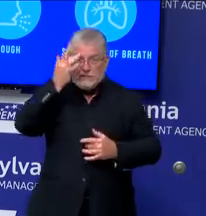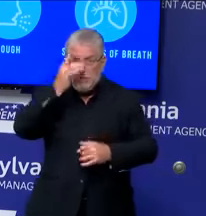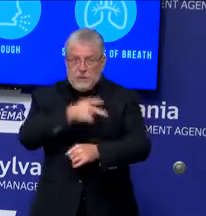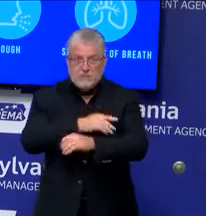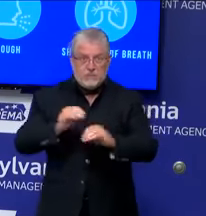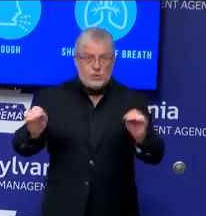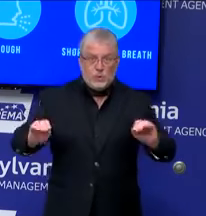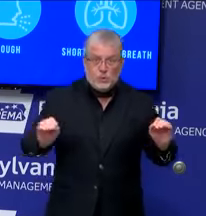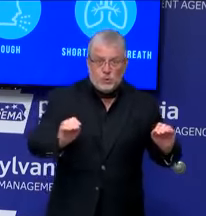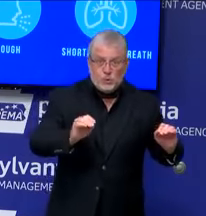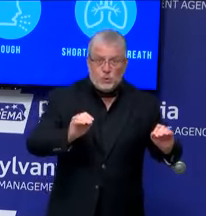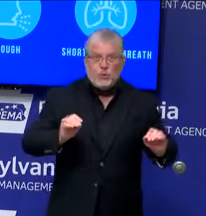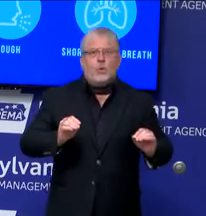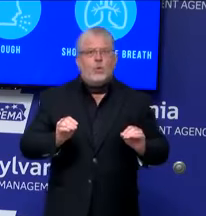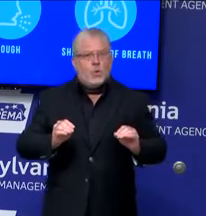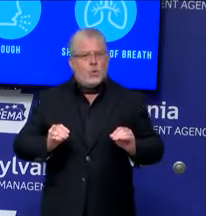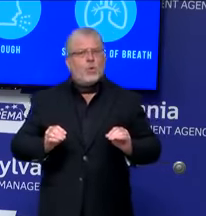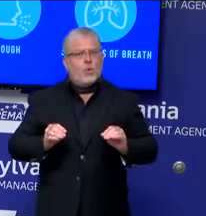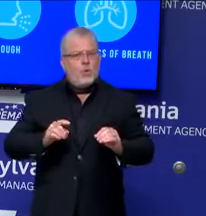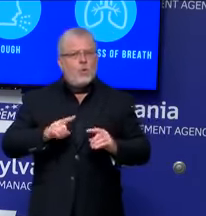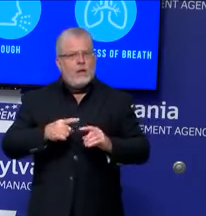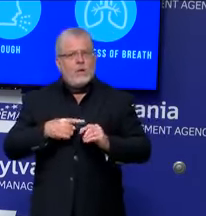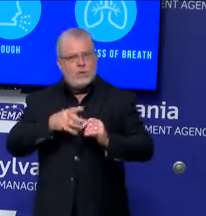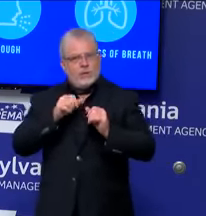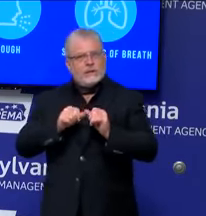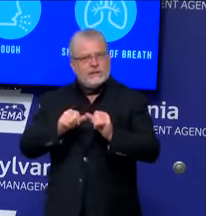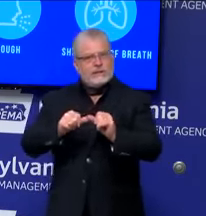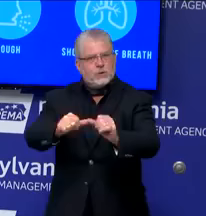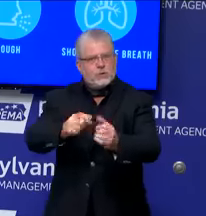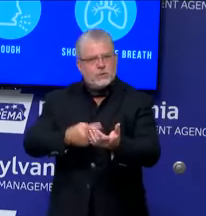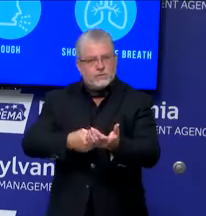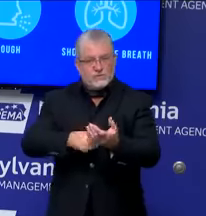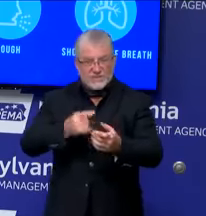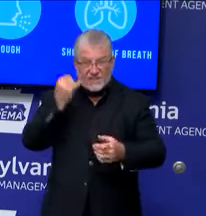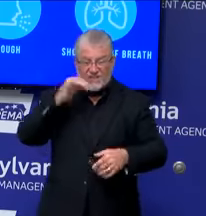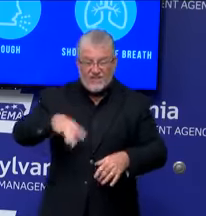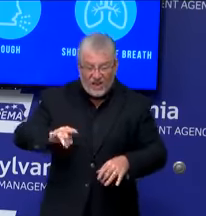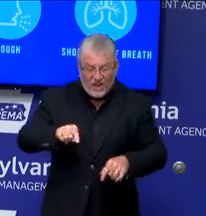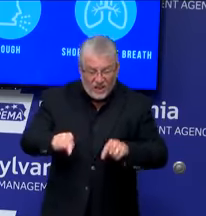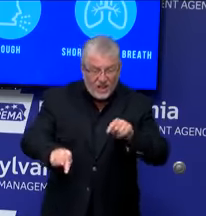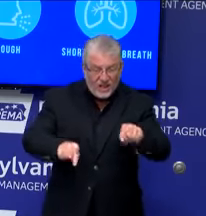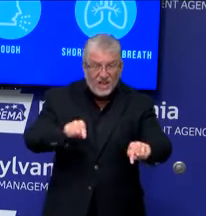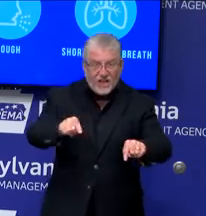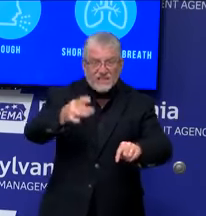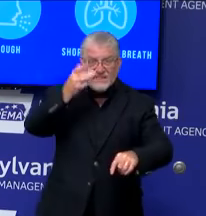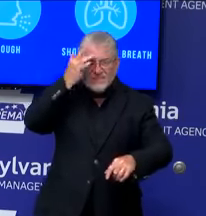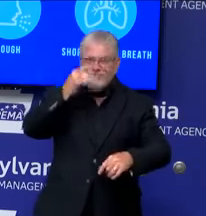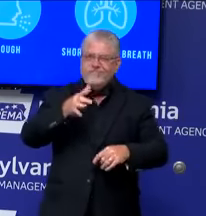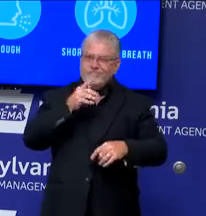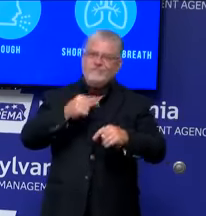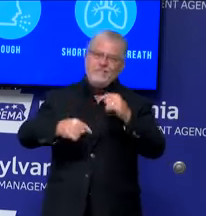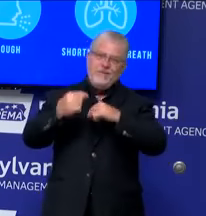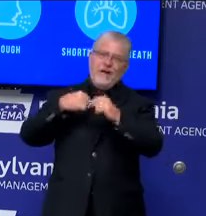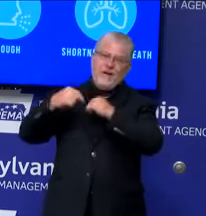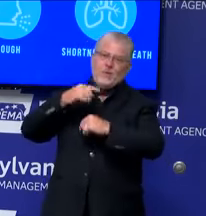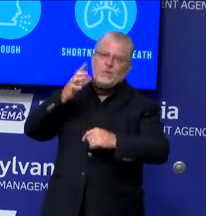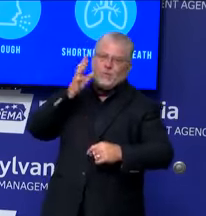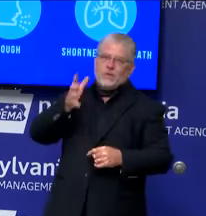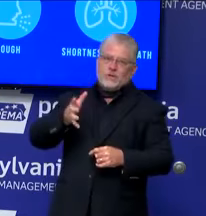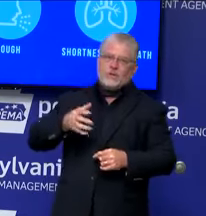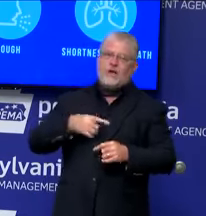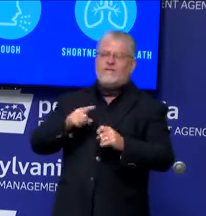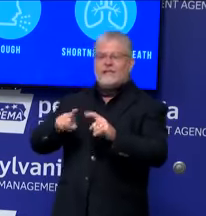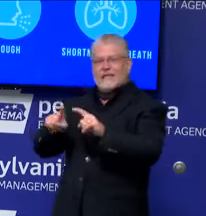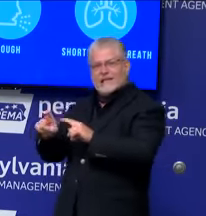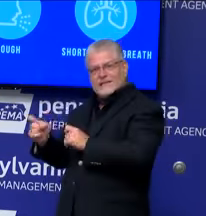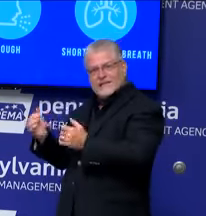through that pathway. If they had cases, they have to go back and start and then retest to make sure that they have